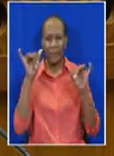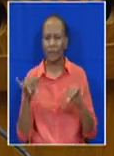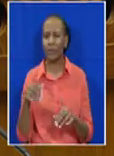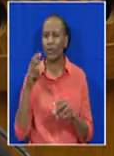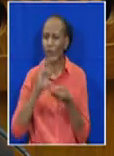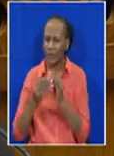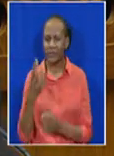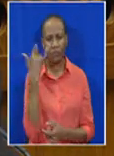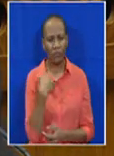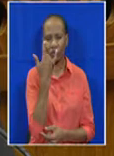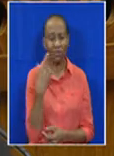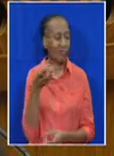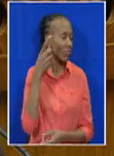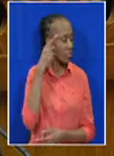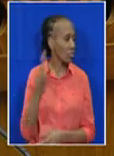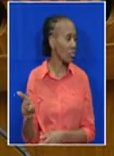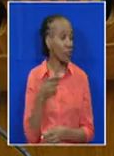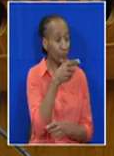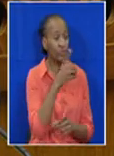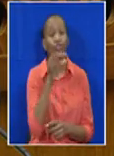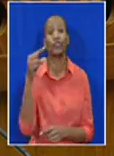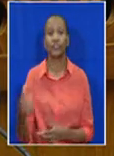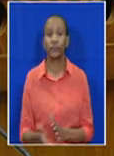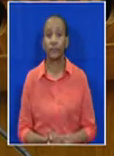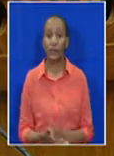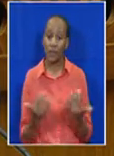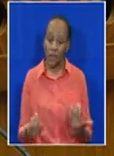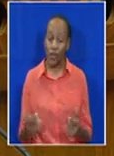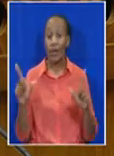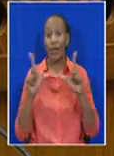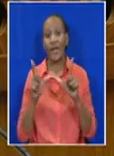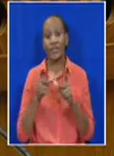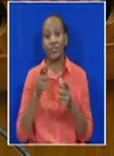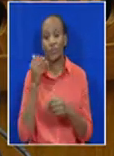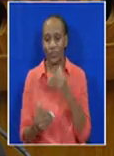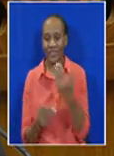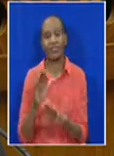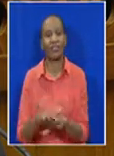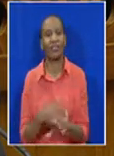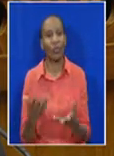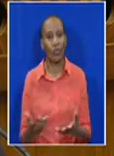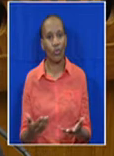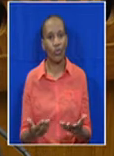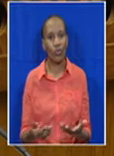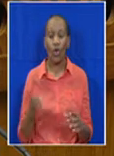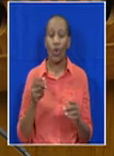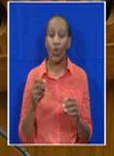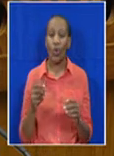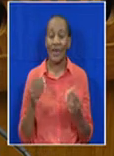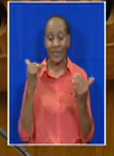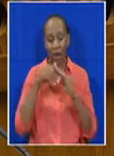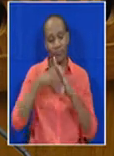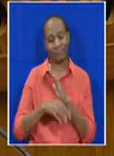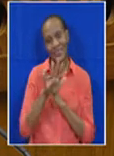the communities who feel prejudiced by the fishing allocation process. The DDG, by reducing the fishing quotas by 90